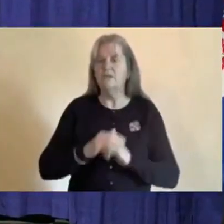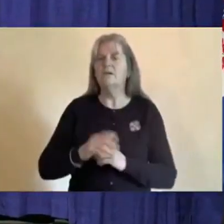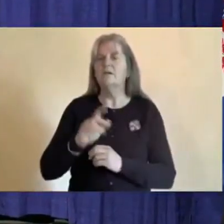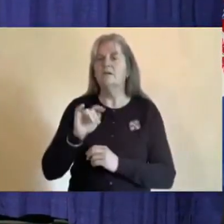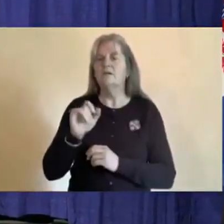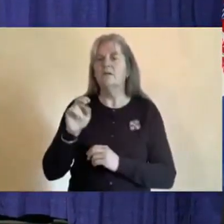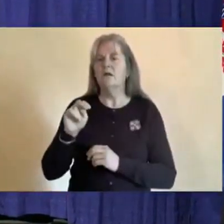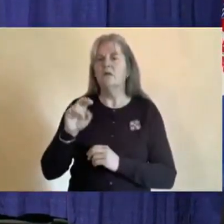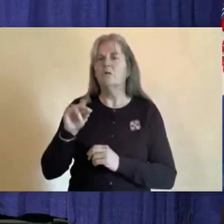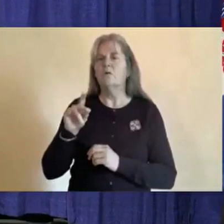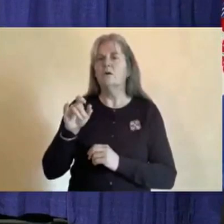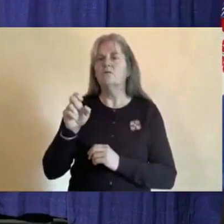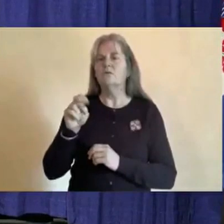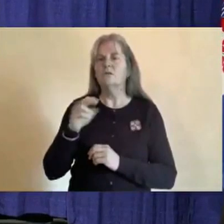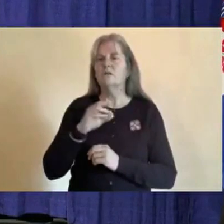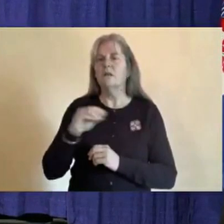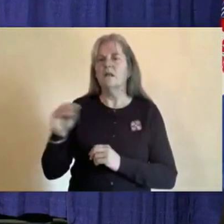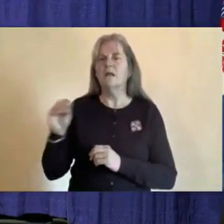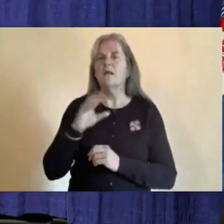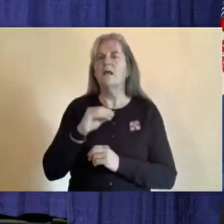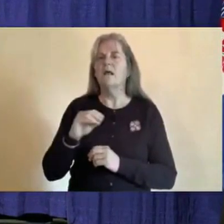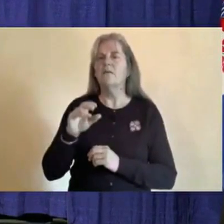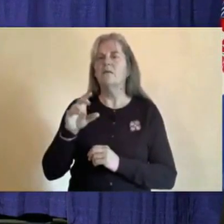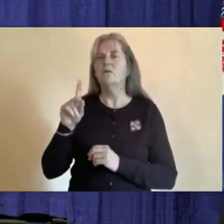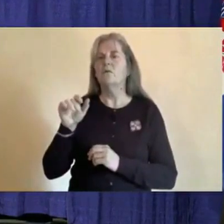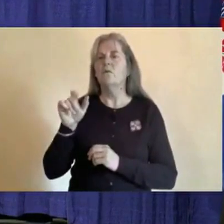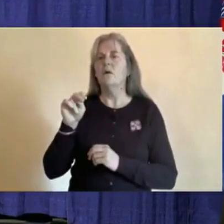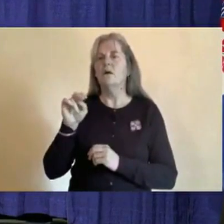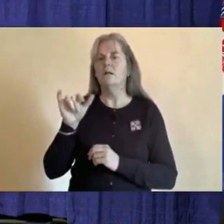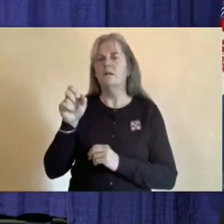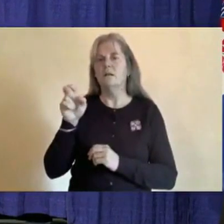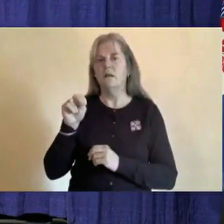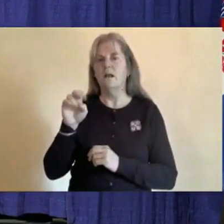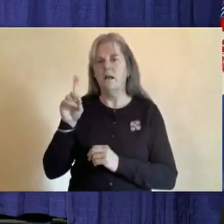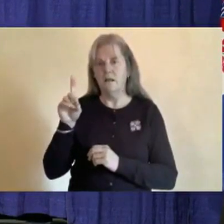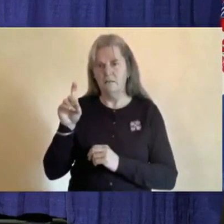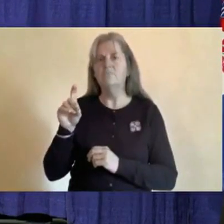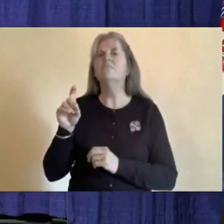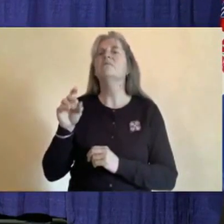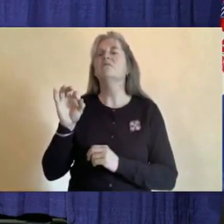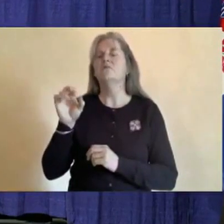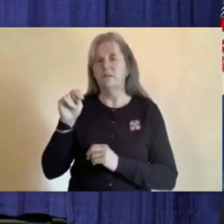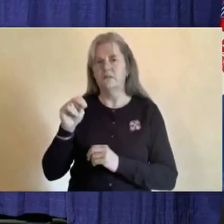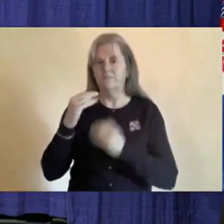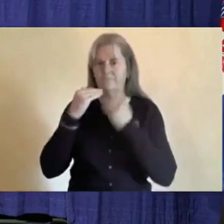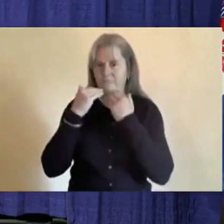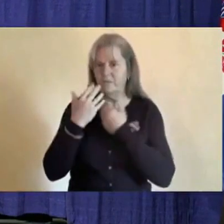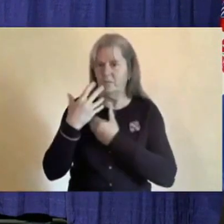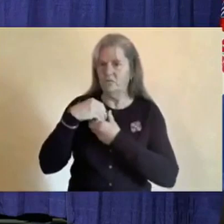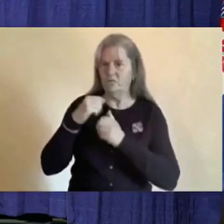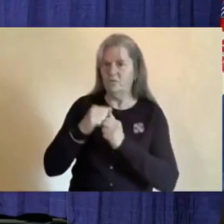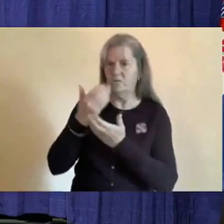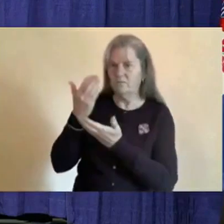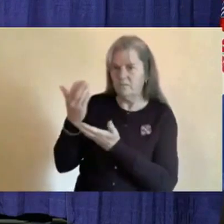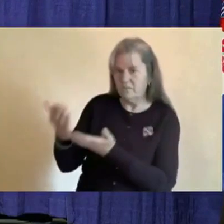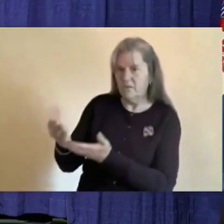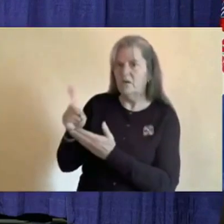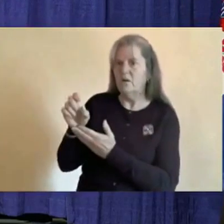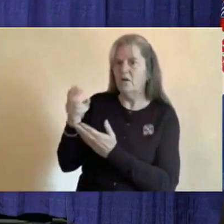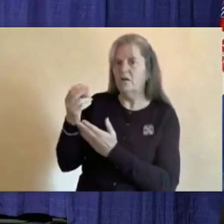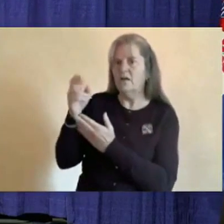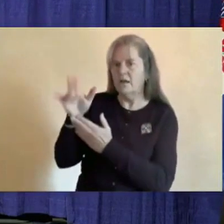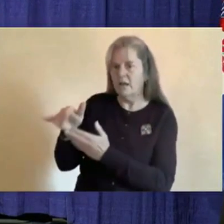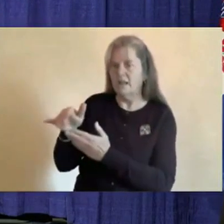Council and the Kuala Lundun First Nation. I'm really pleased to be here today with Dr. Hanley. It has been